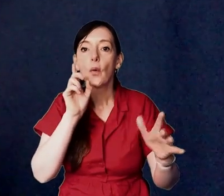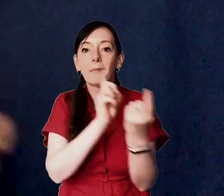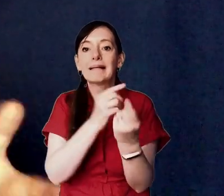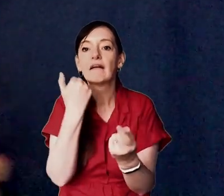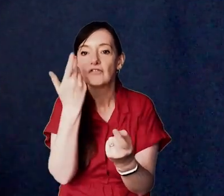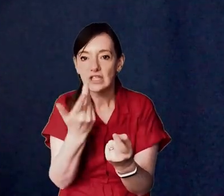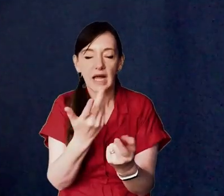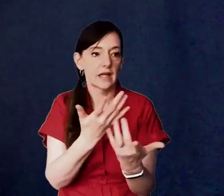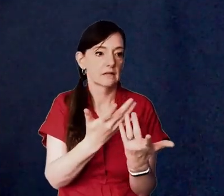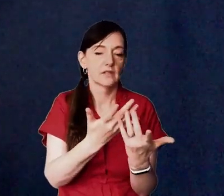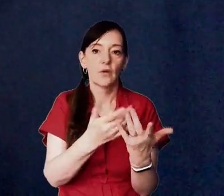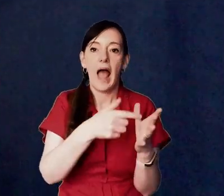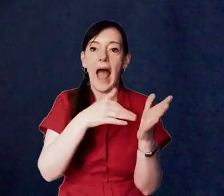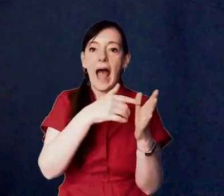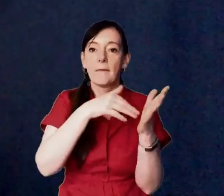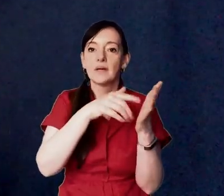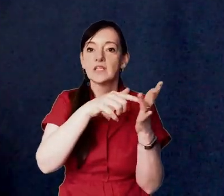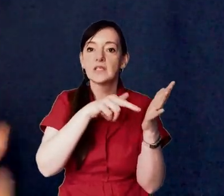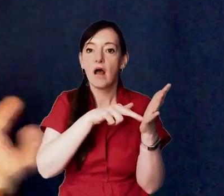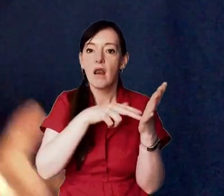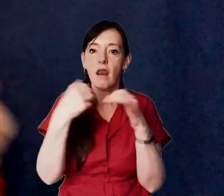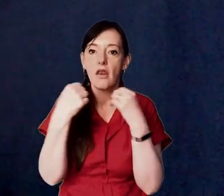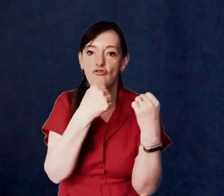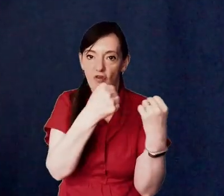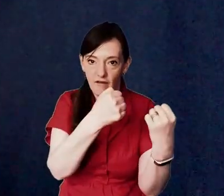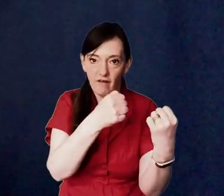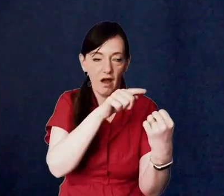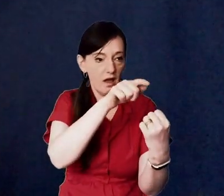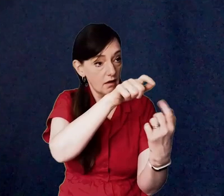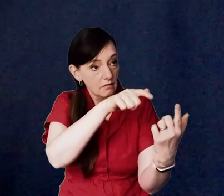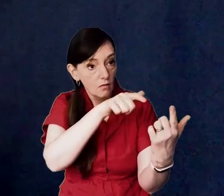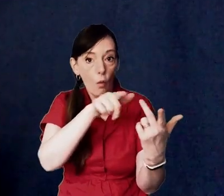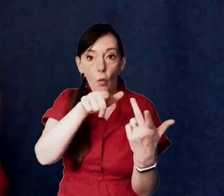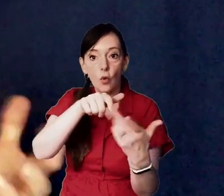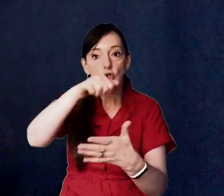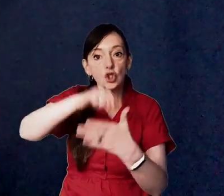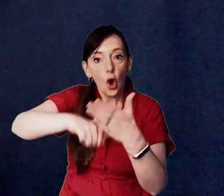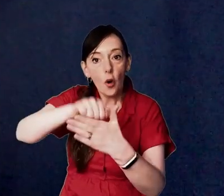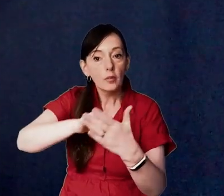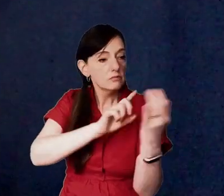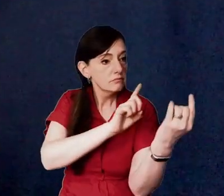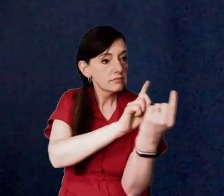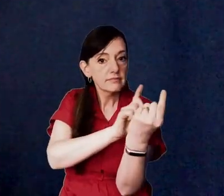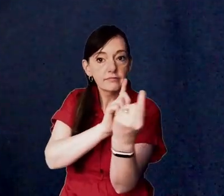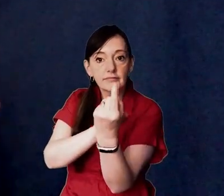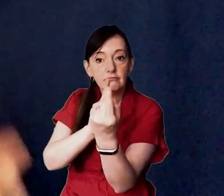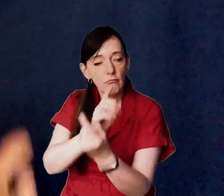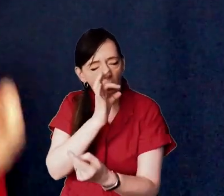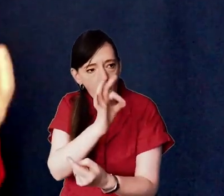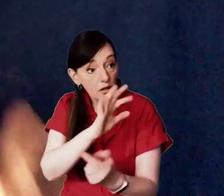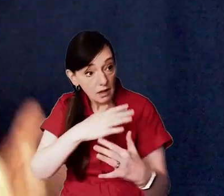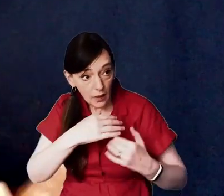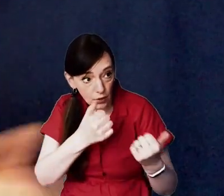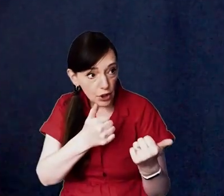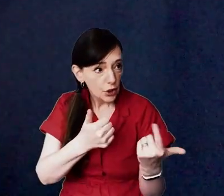postman the checkout person at the supermarket take the time to say hello strike up a conversation ask how they're doing and as you